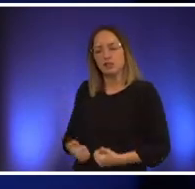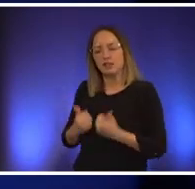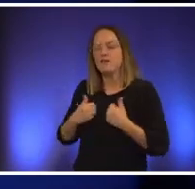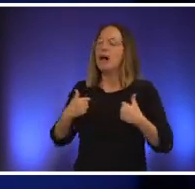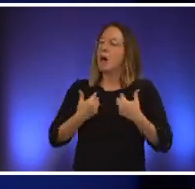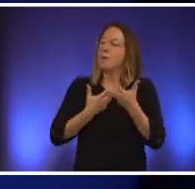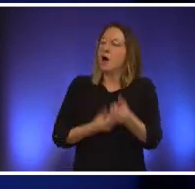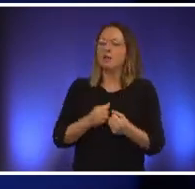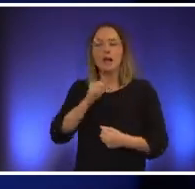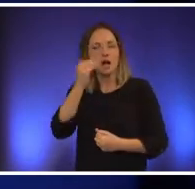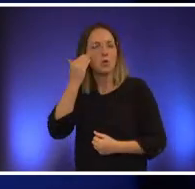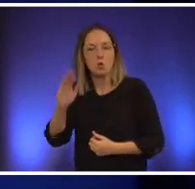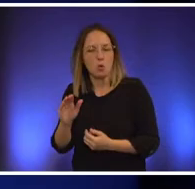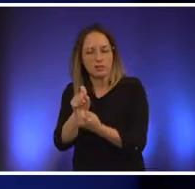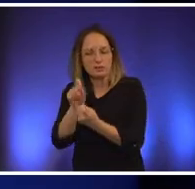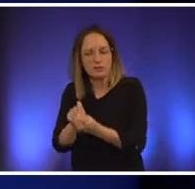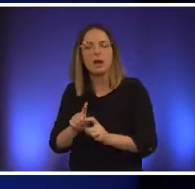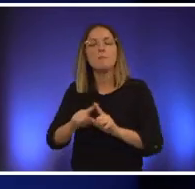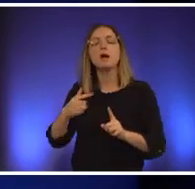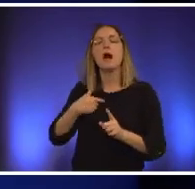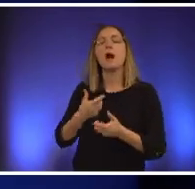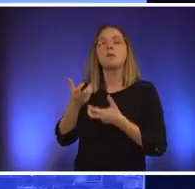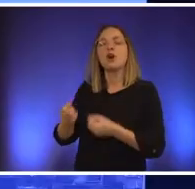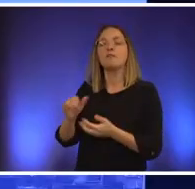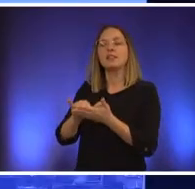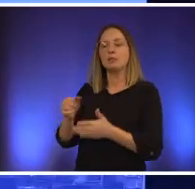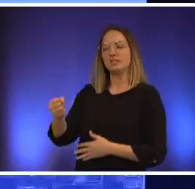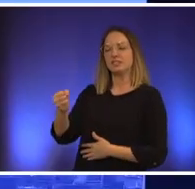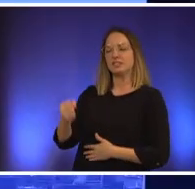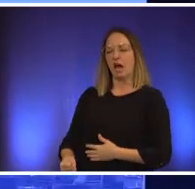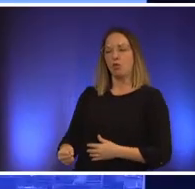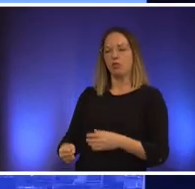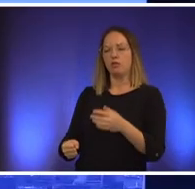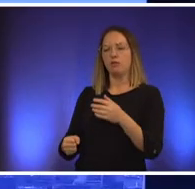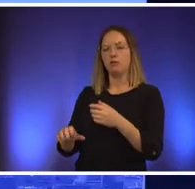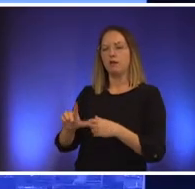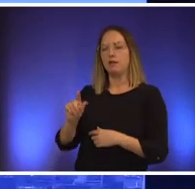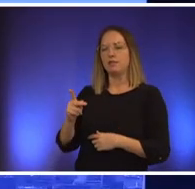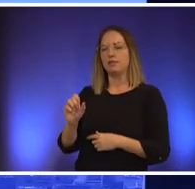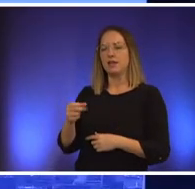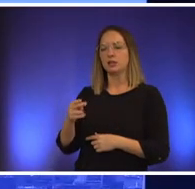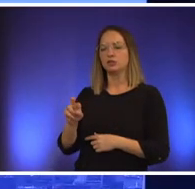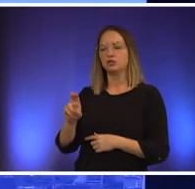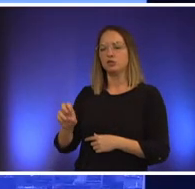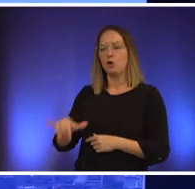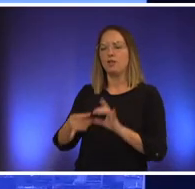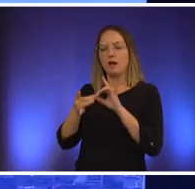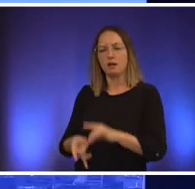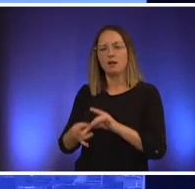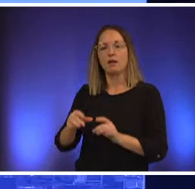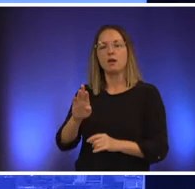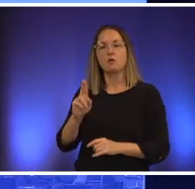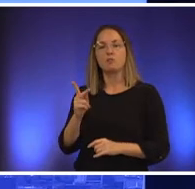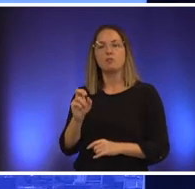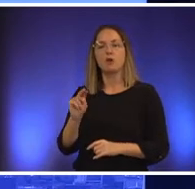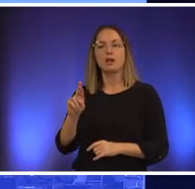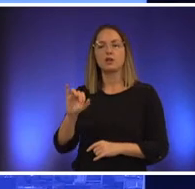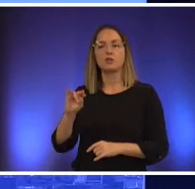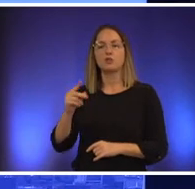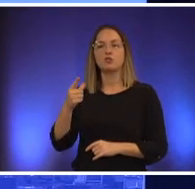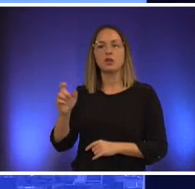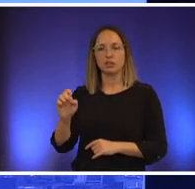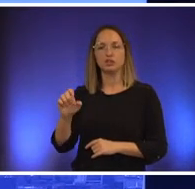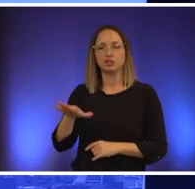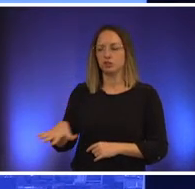where she lived but i'm confident that it was south of lake shore and that is uh part of the brackenridge tract which i do believe